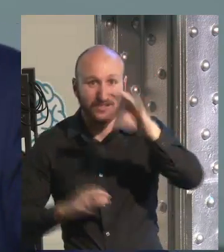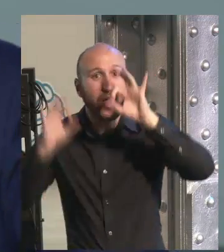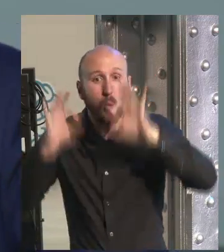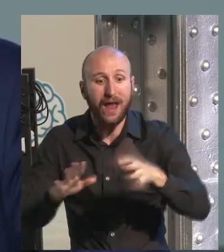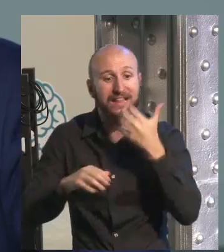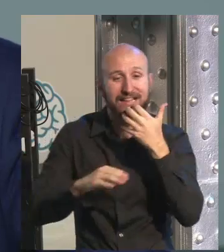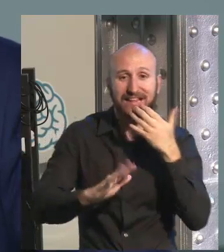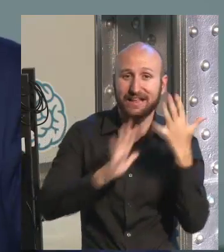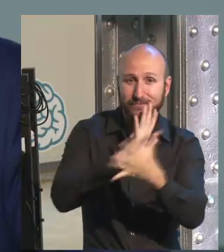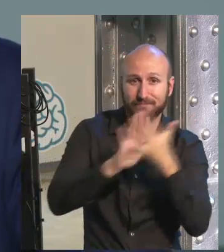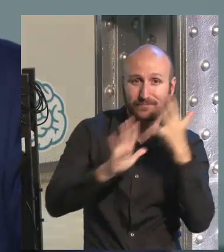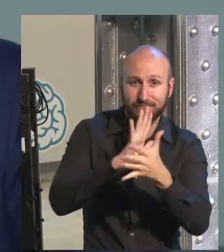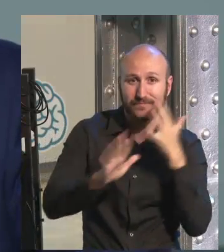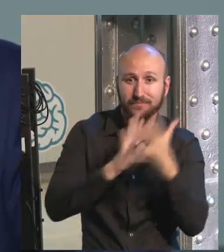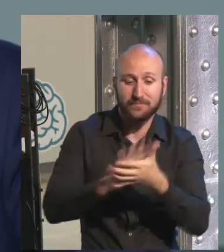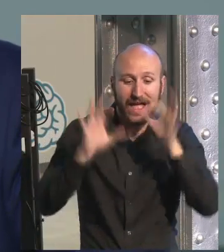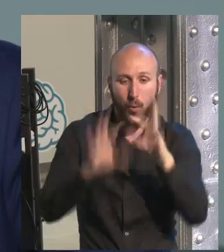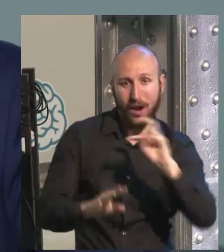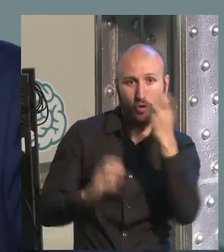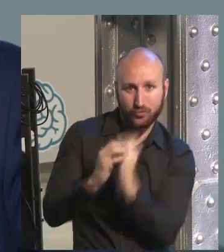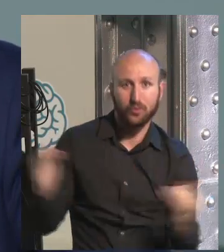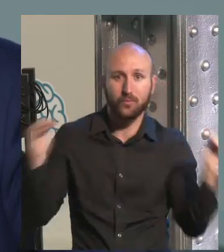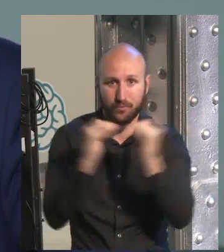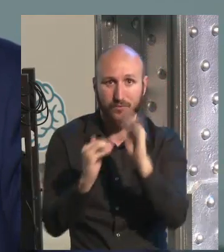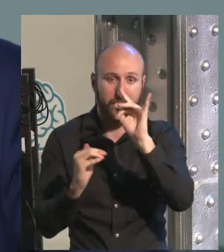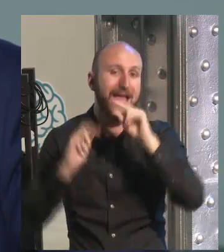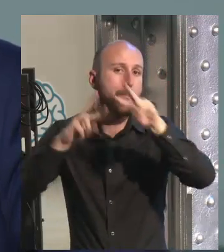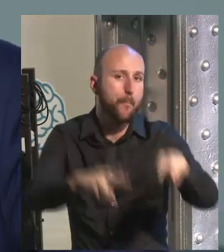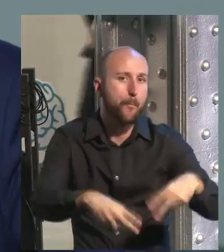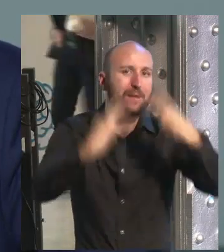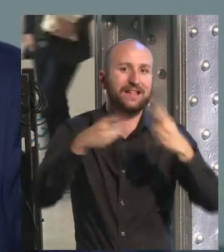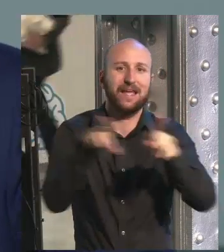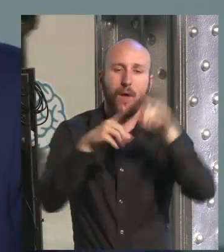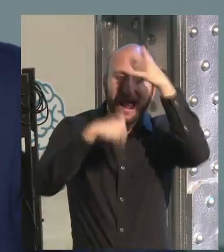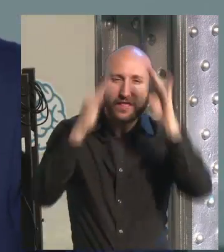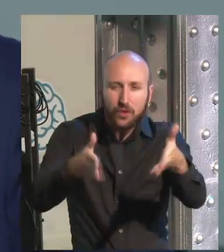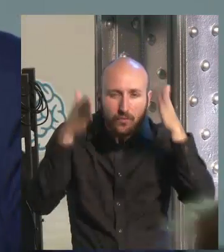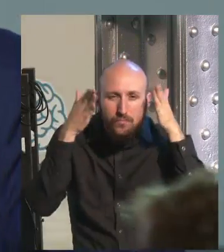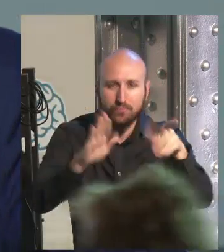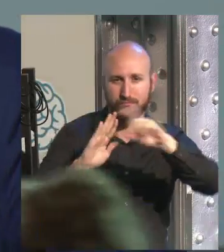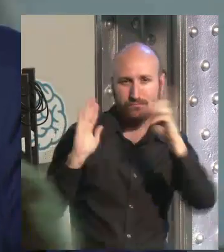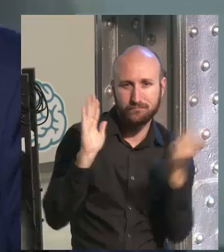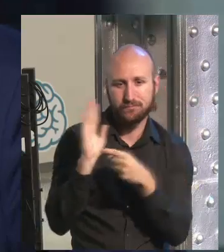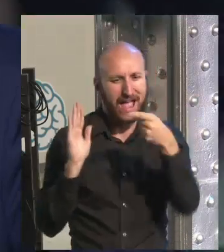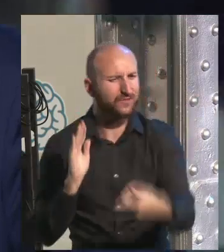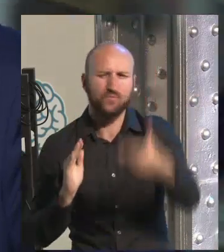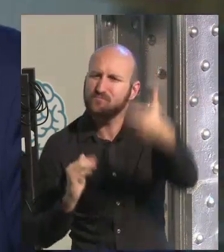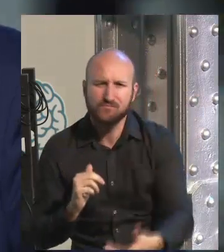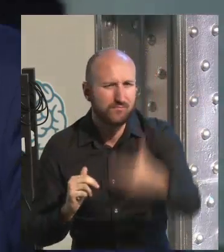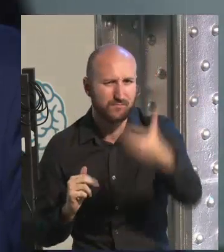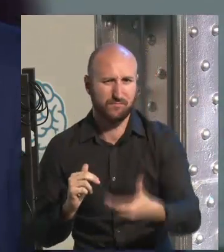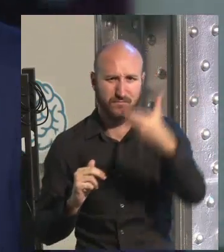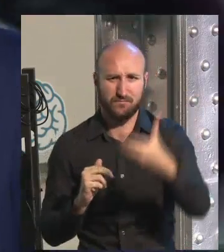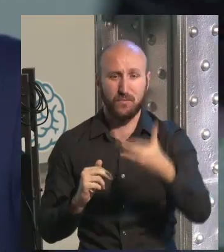the last hours of the day, you cannot teach him early in the morning. So, you cannot teach that person